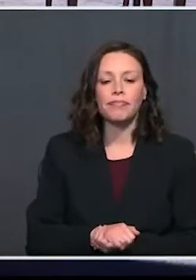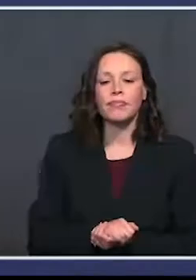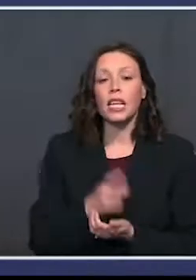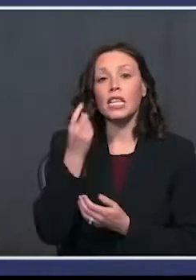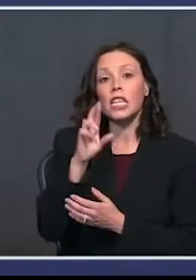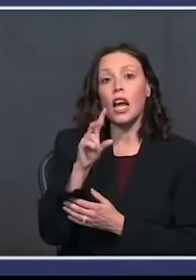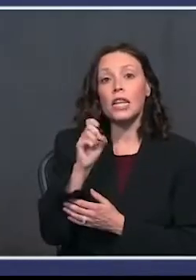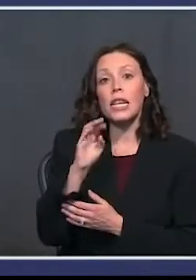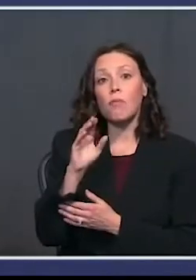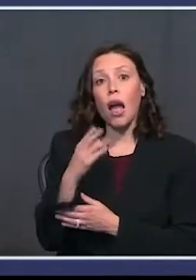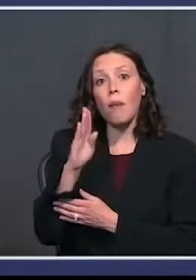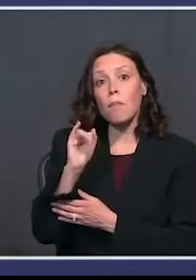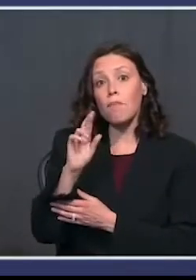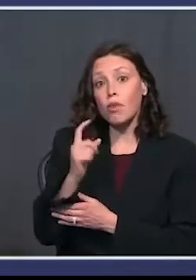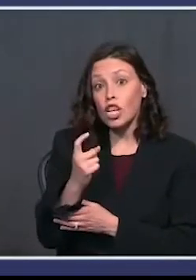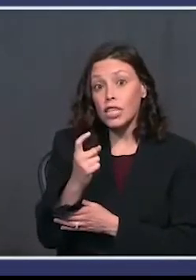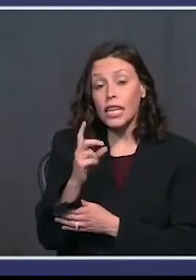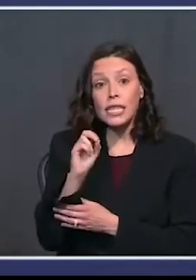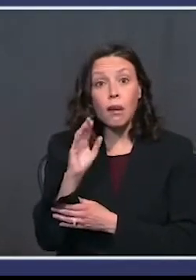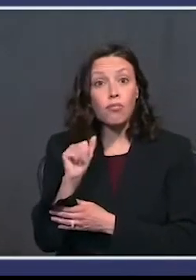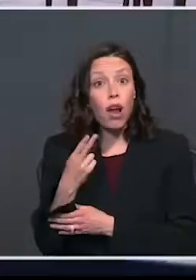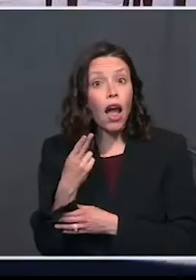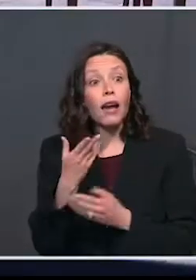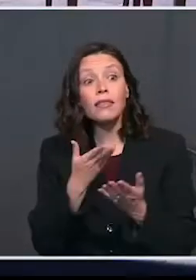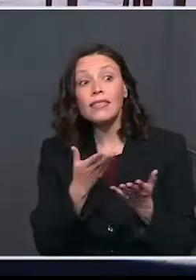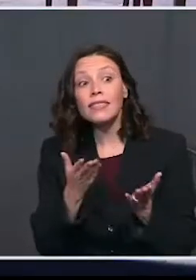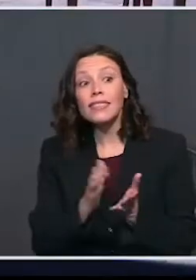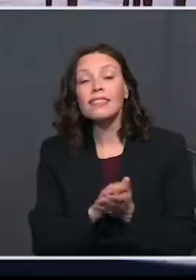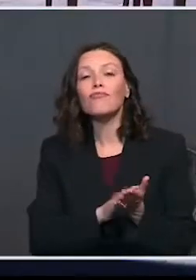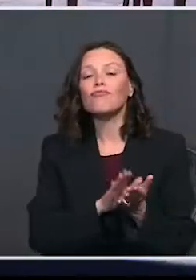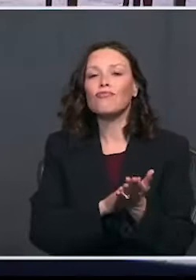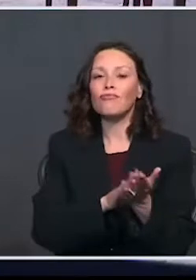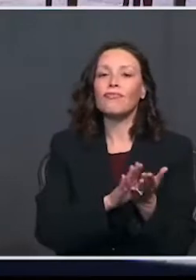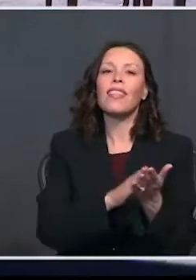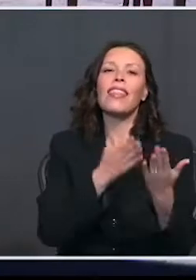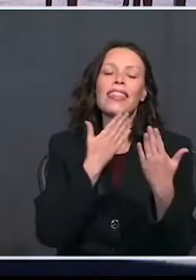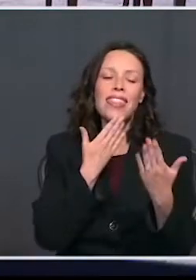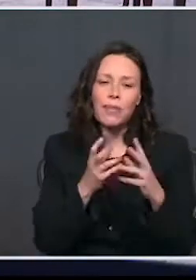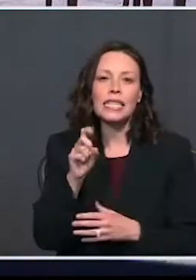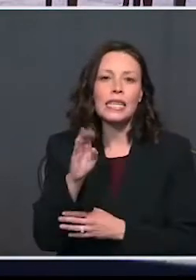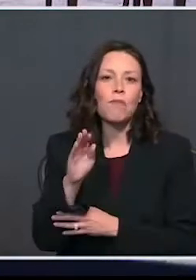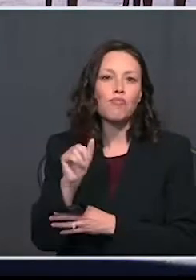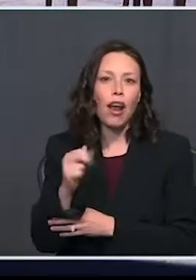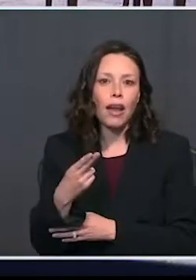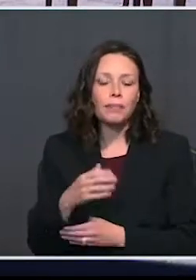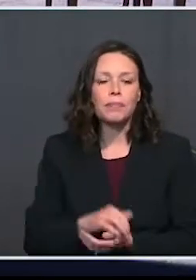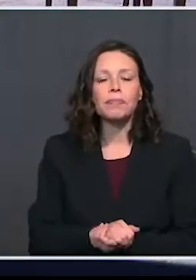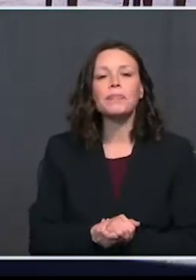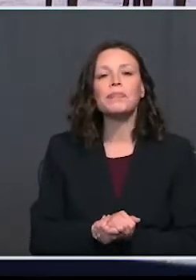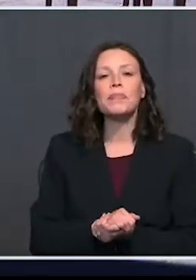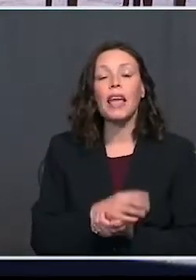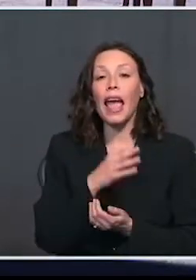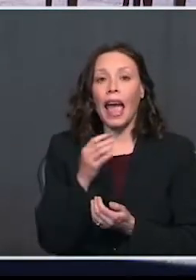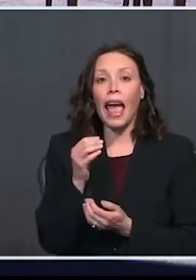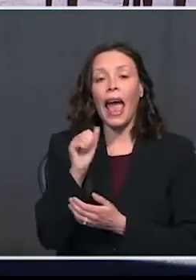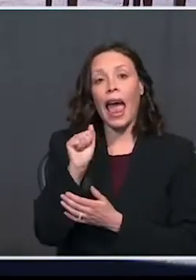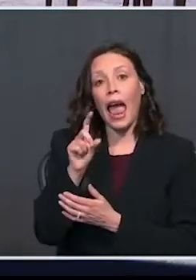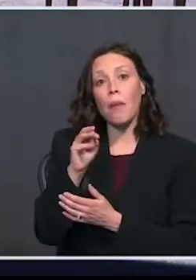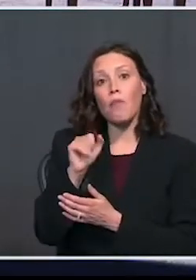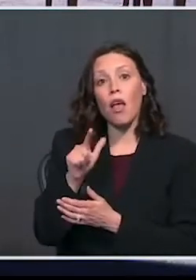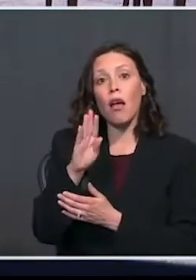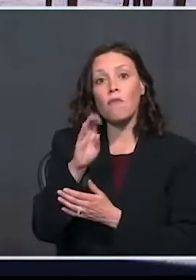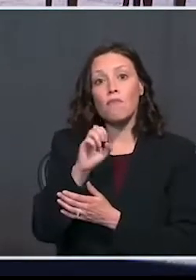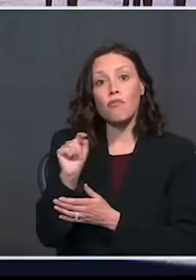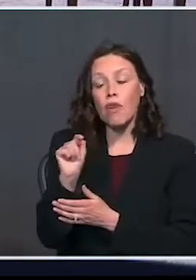Dr. Deborah Birx. Deborah. Thank you very much. Admiral Brett